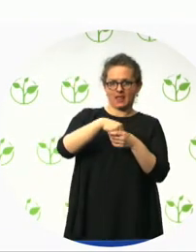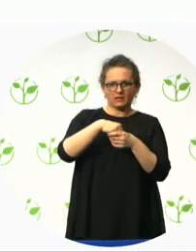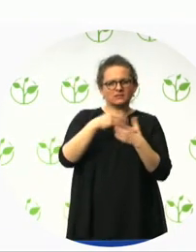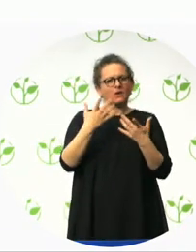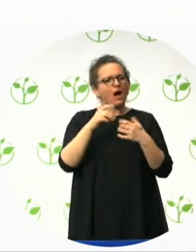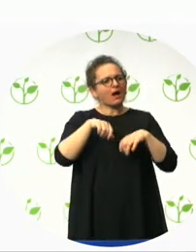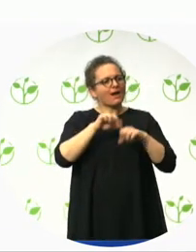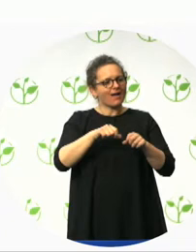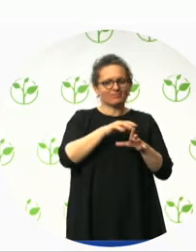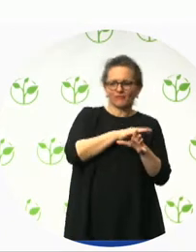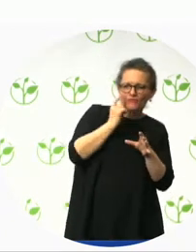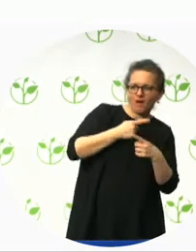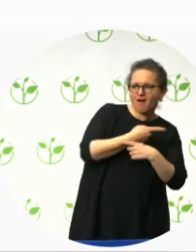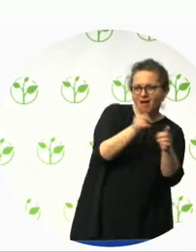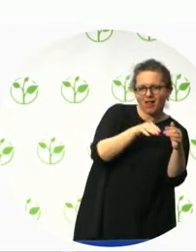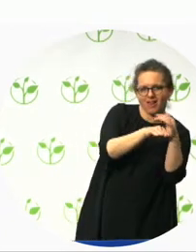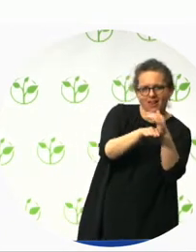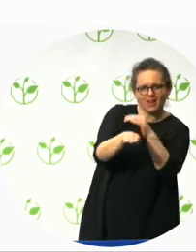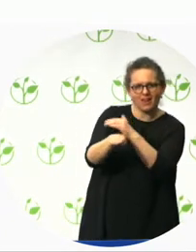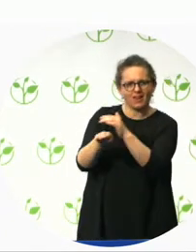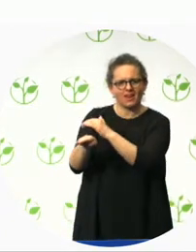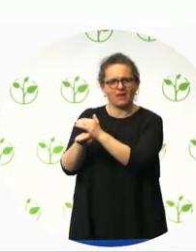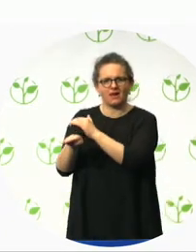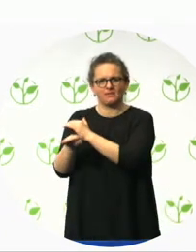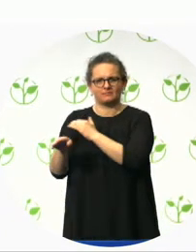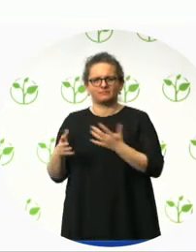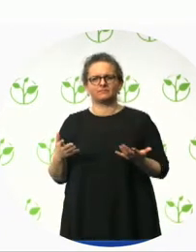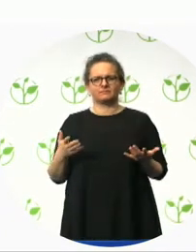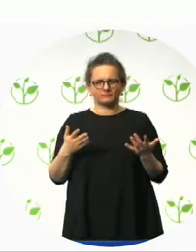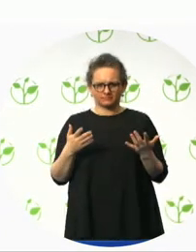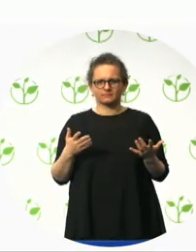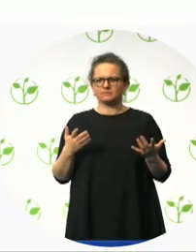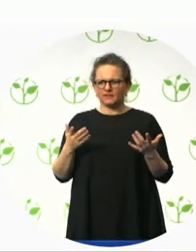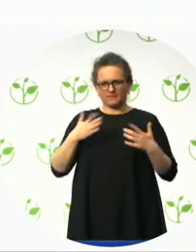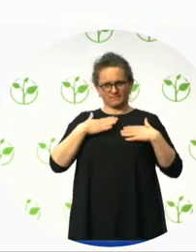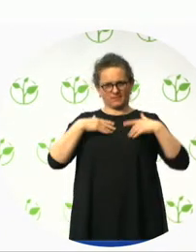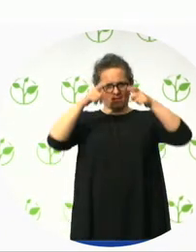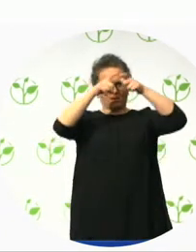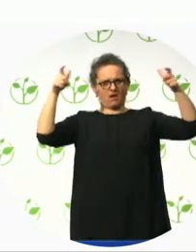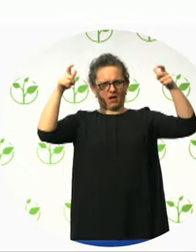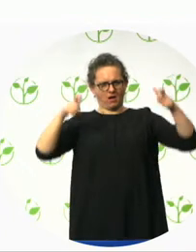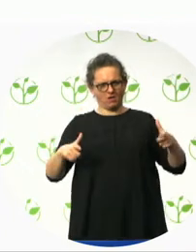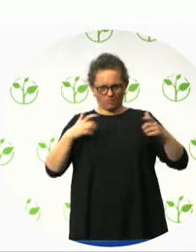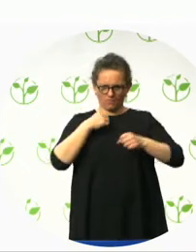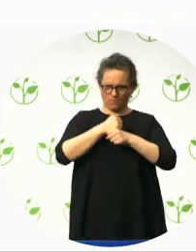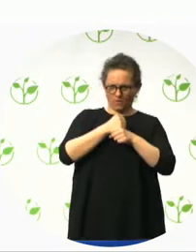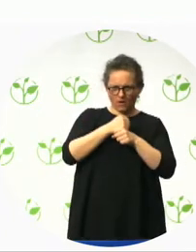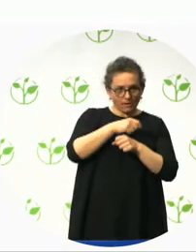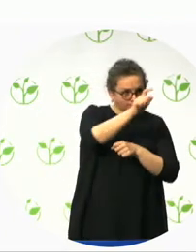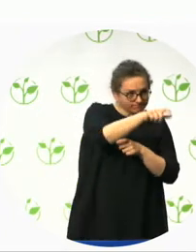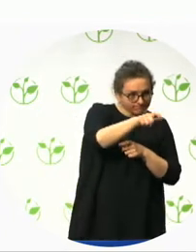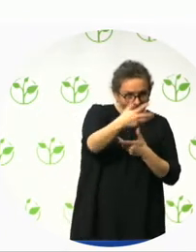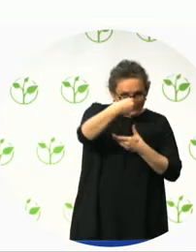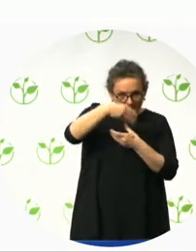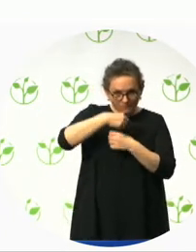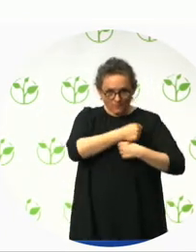Delivering North Hawkeye required input from multiple work streams, all with their own priorities. To help turn this challenge into an opportunity,